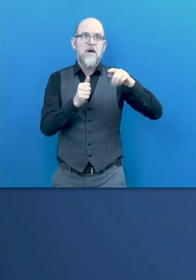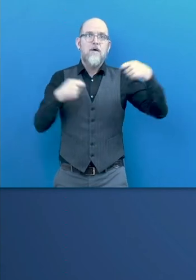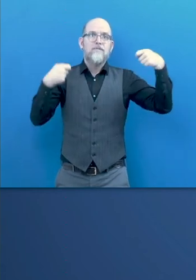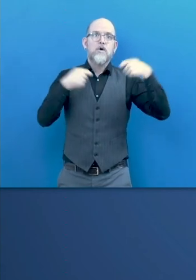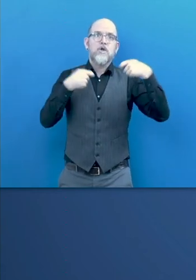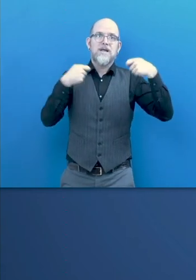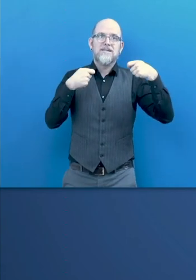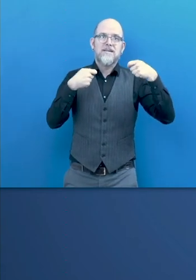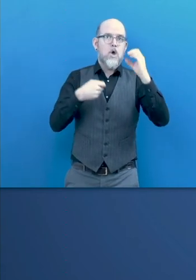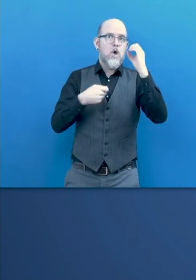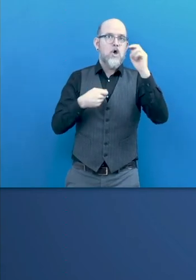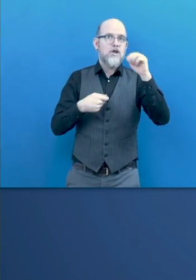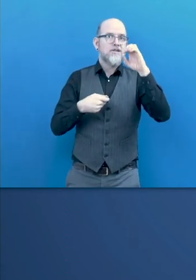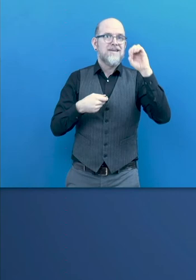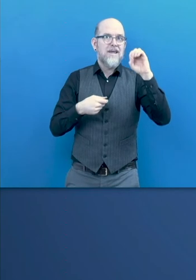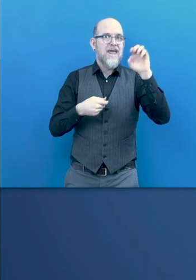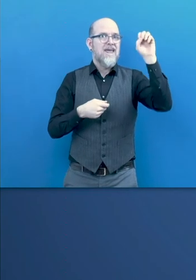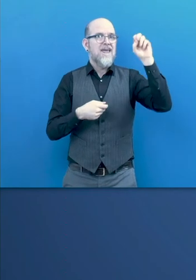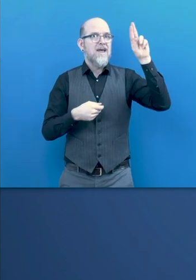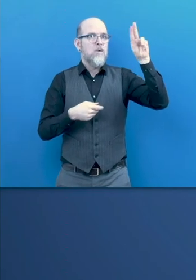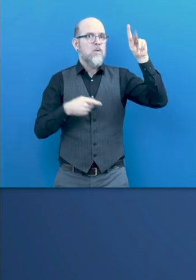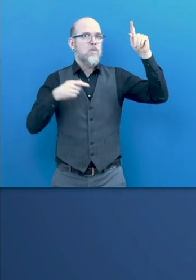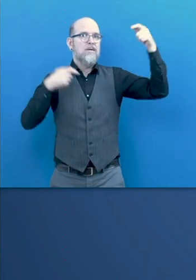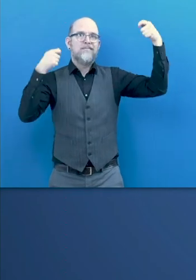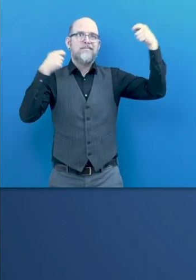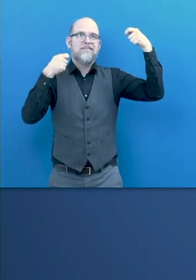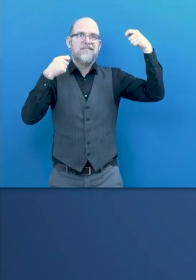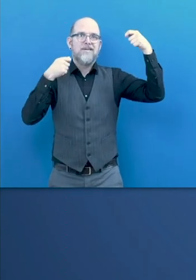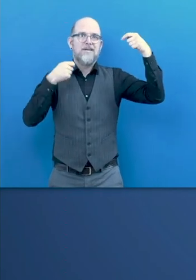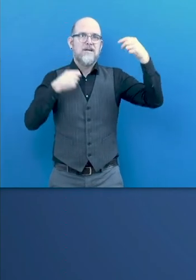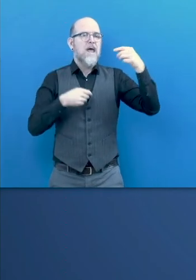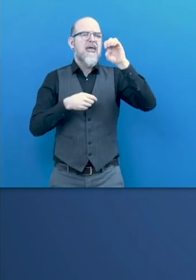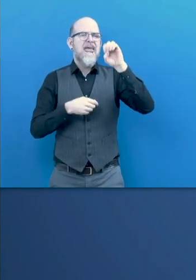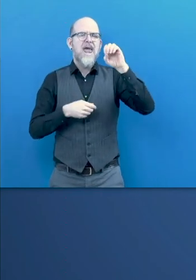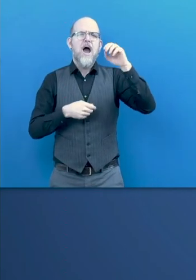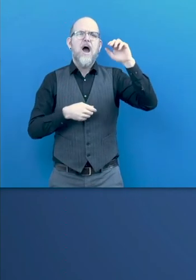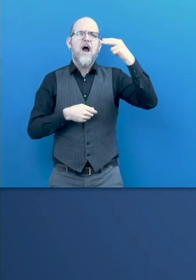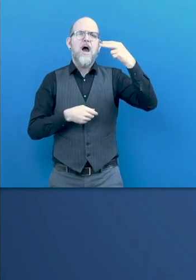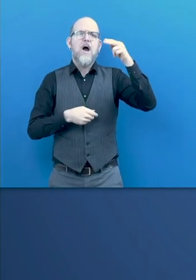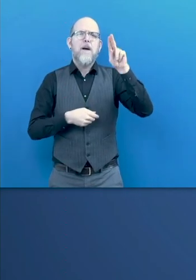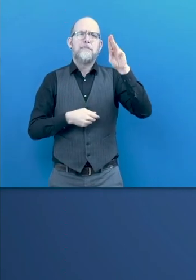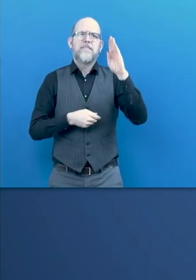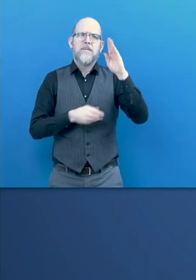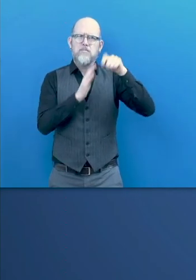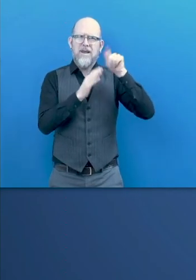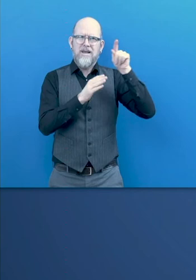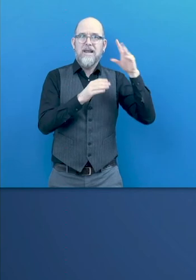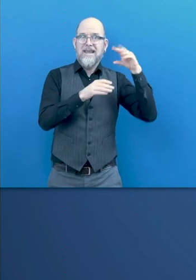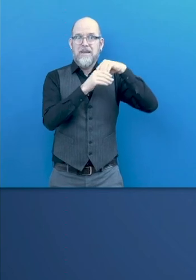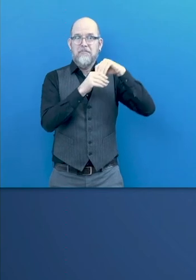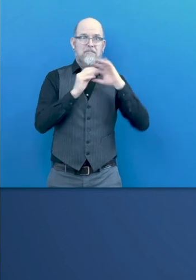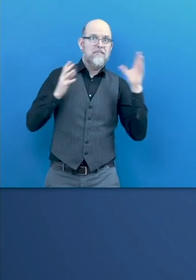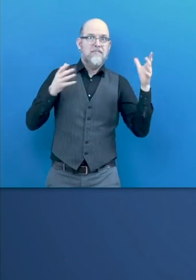eHAP project entitled An Inclusive Digital Economy for People with Disabilities. This